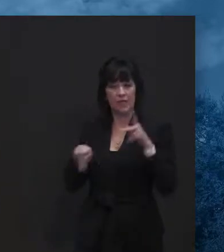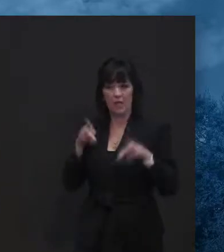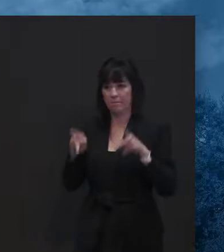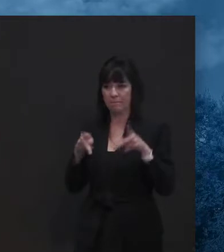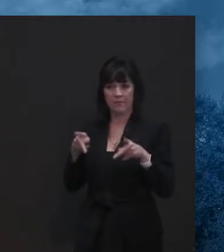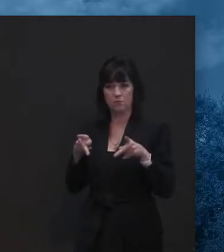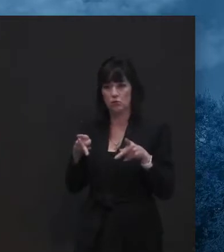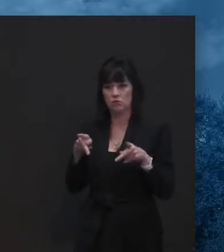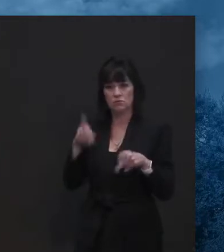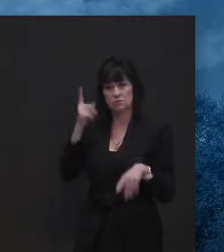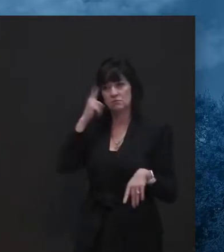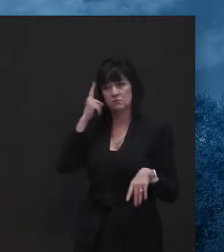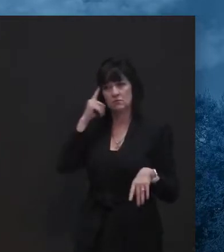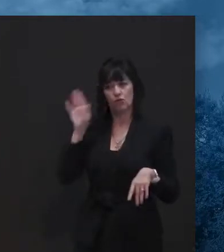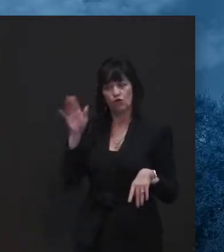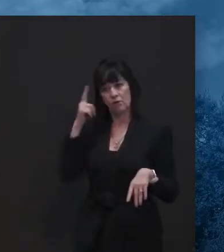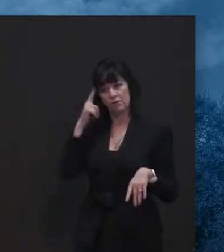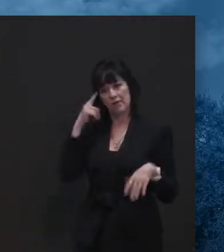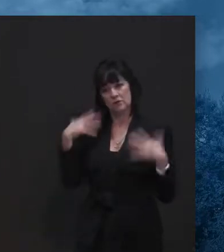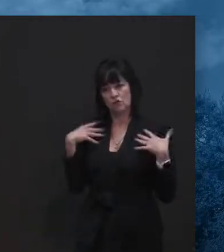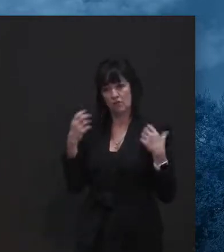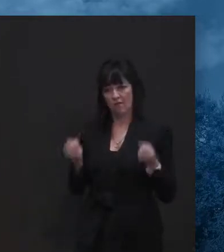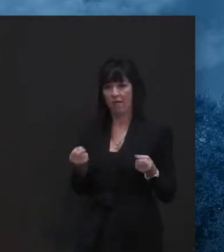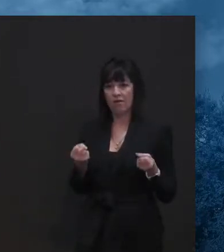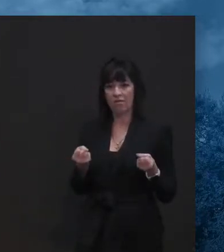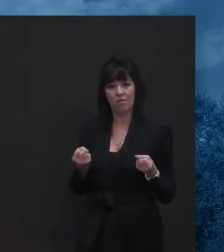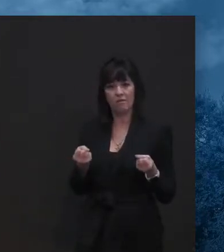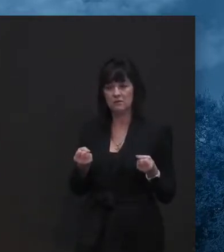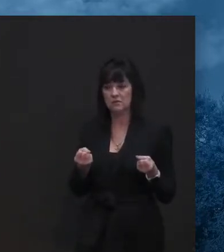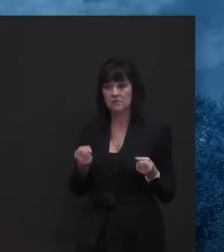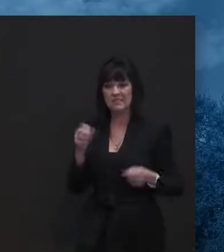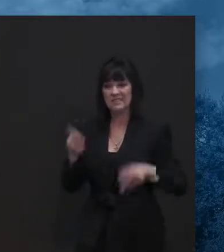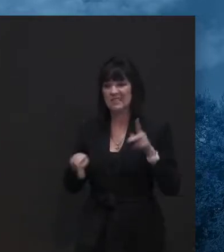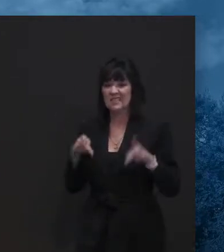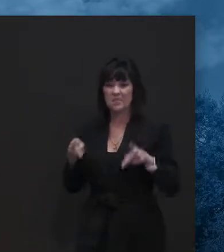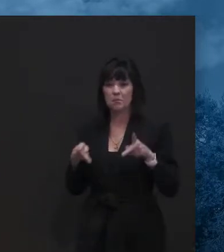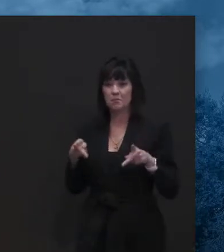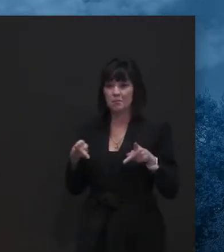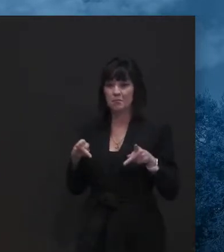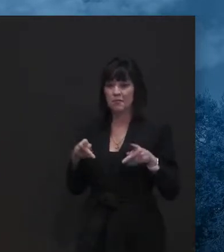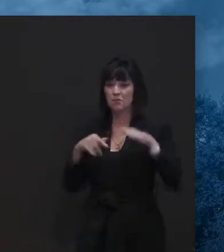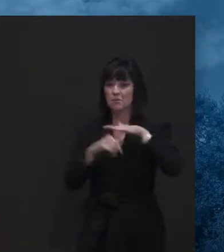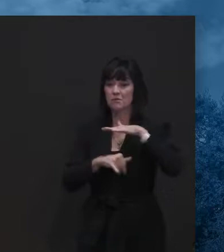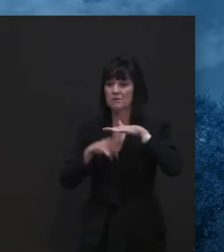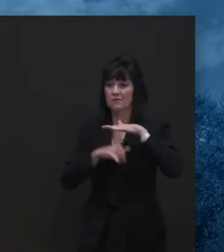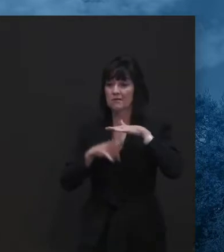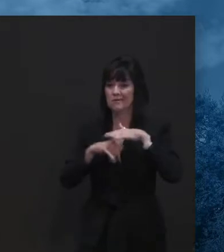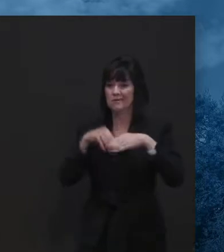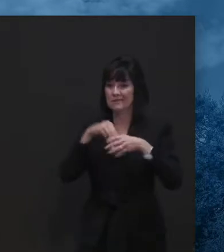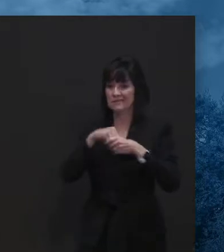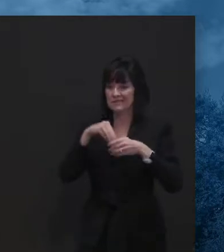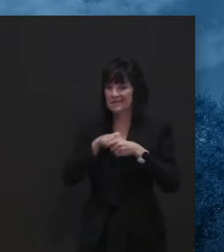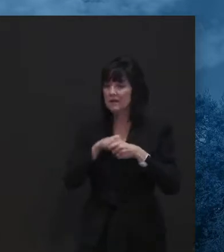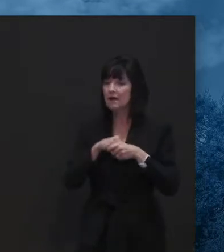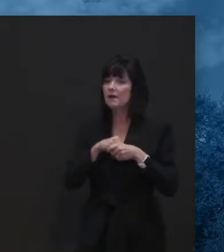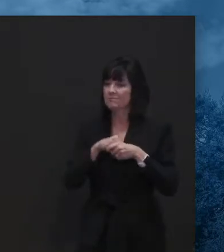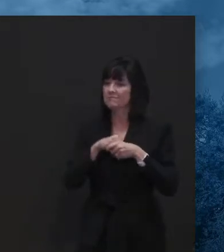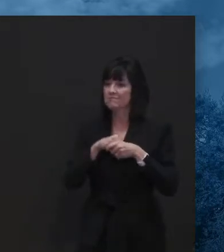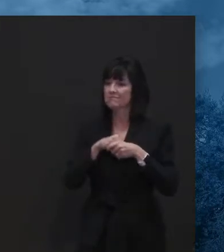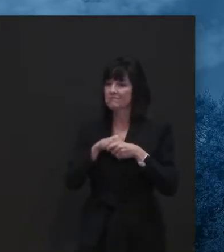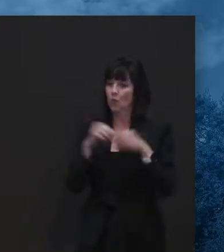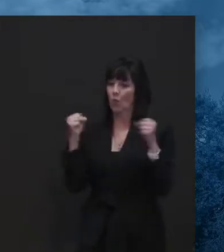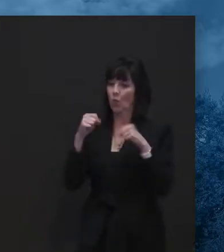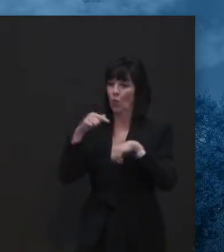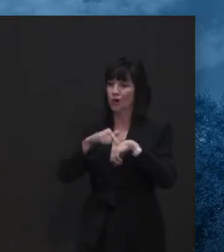Yeah. Which is already a concern in the summer. Now we're in a place where weather is not going to allow people to gather outdoors, which, as you